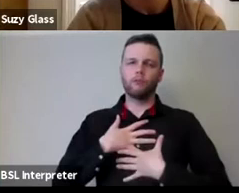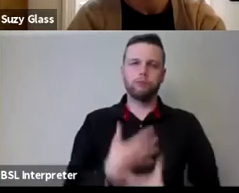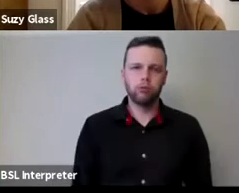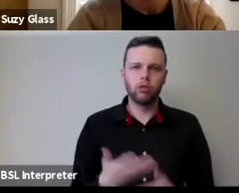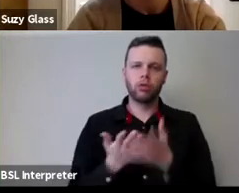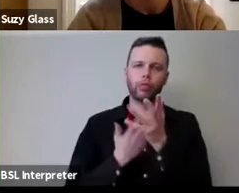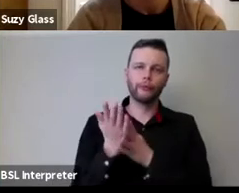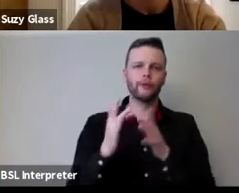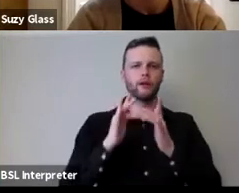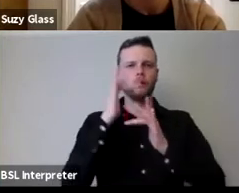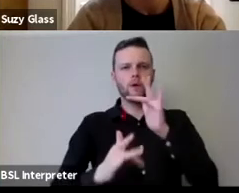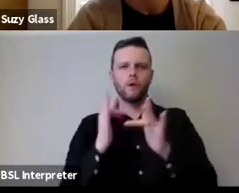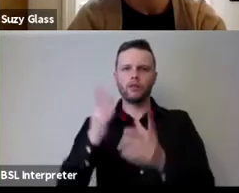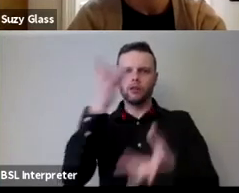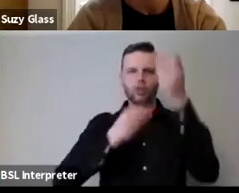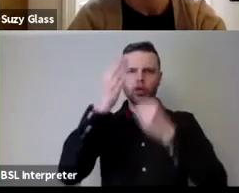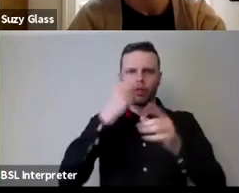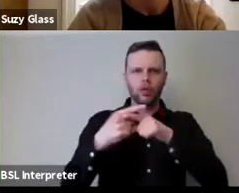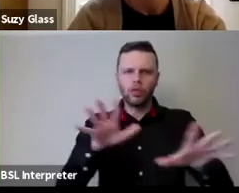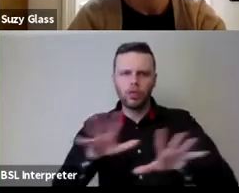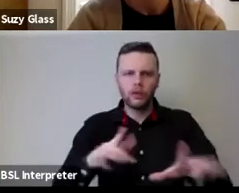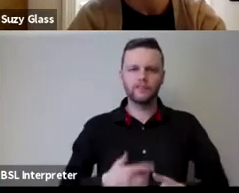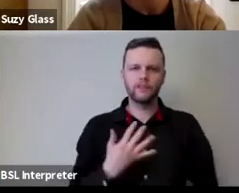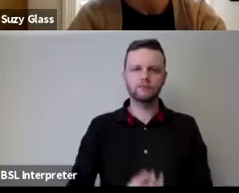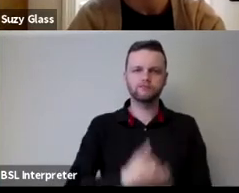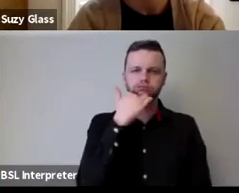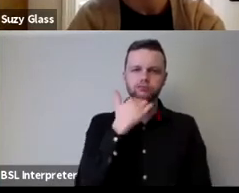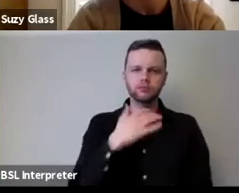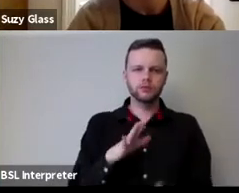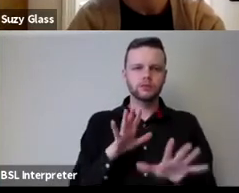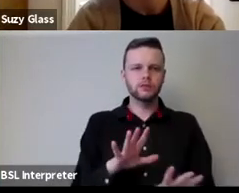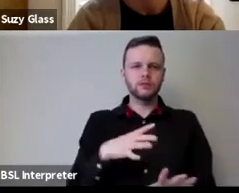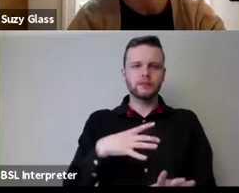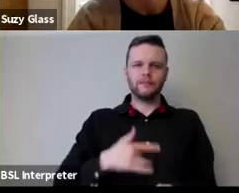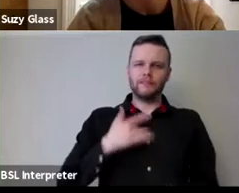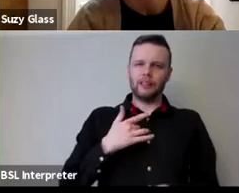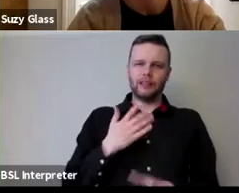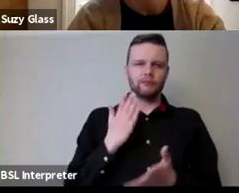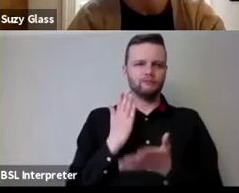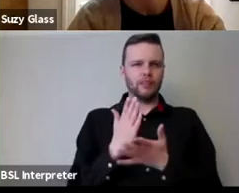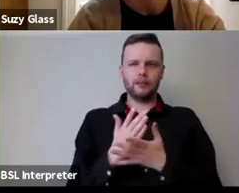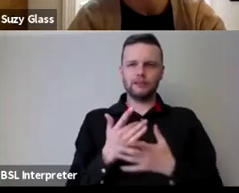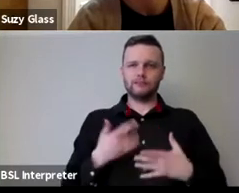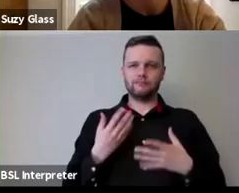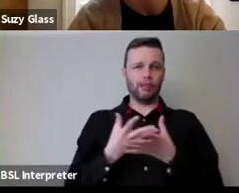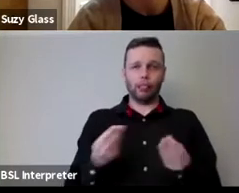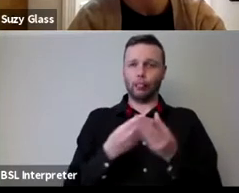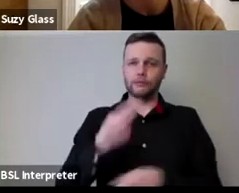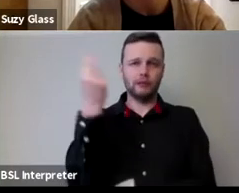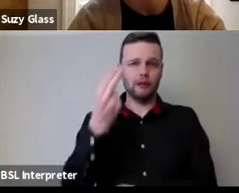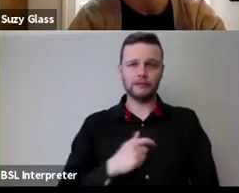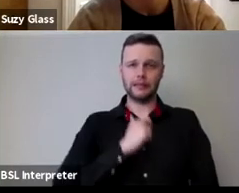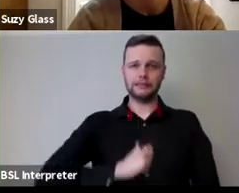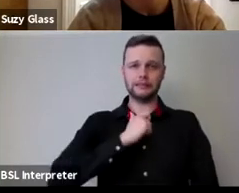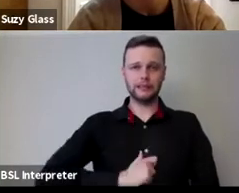this digital realm thoroughly thoroughly scunnered and feel completely um like they've lost their artistic identities